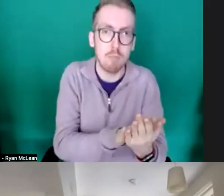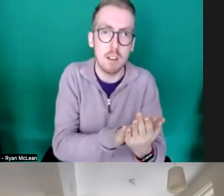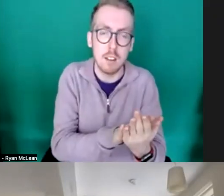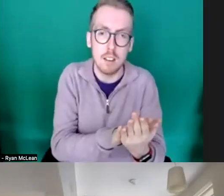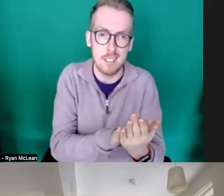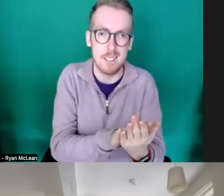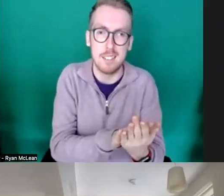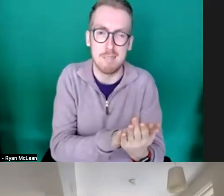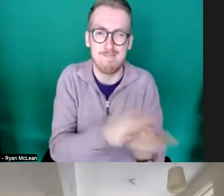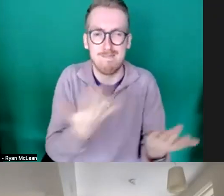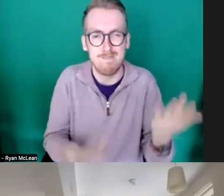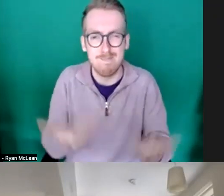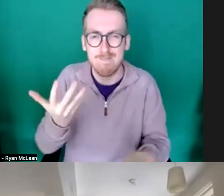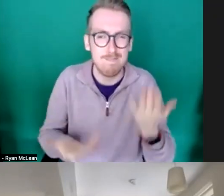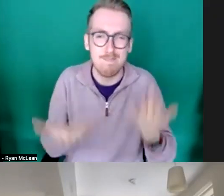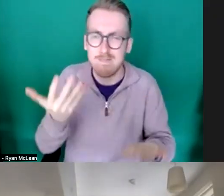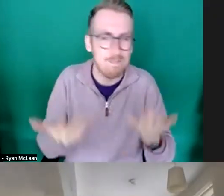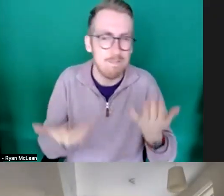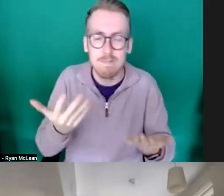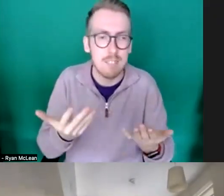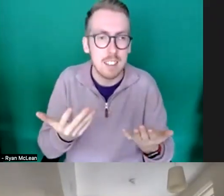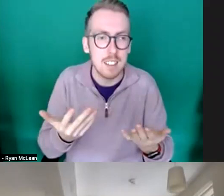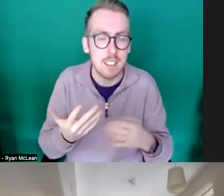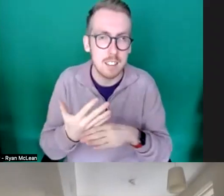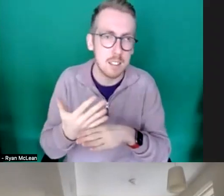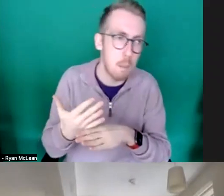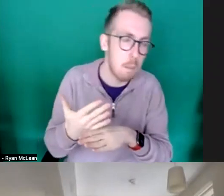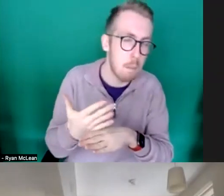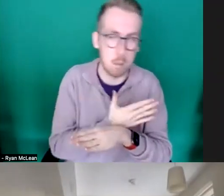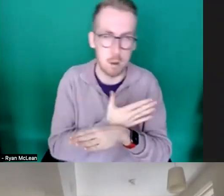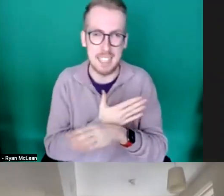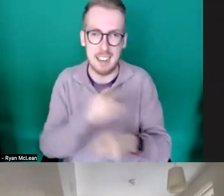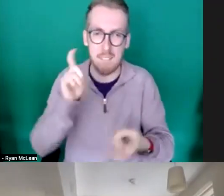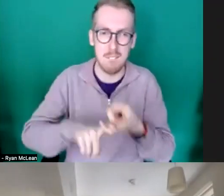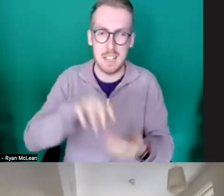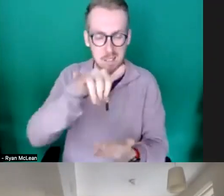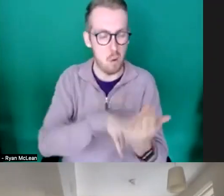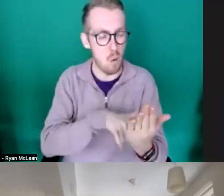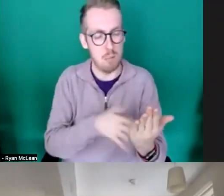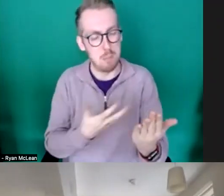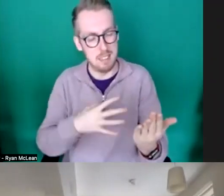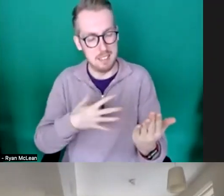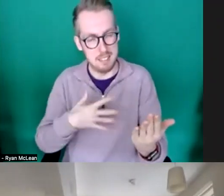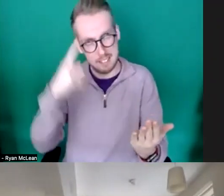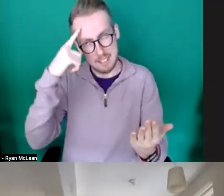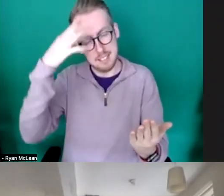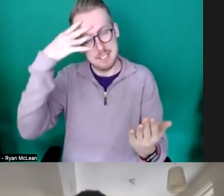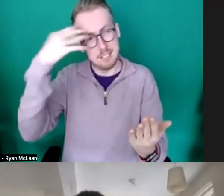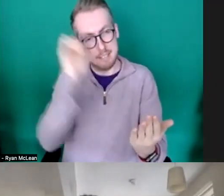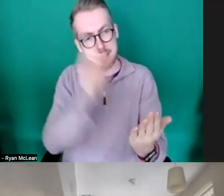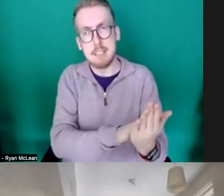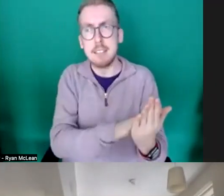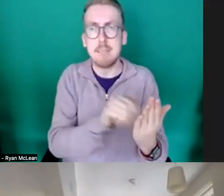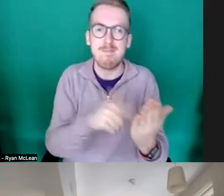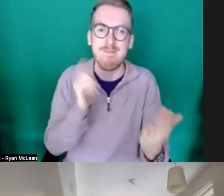which is very much a kind of um pre-set out kind of form um but i think the thing that i would say about that